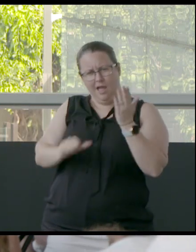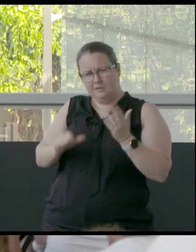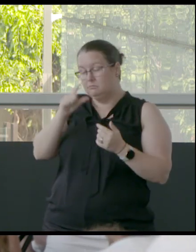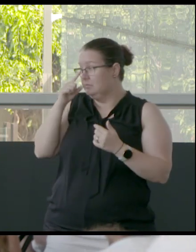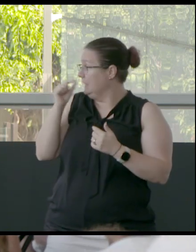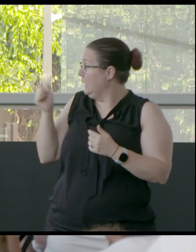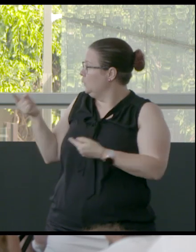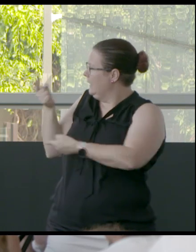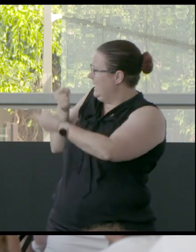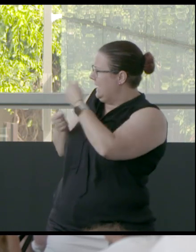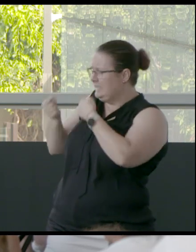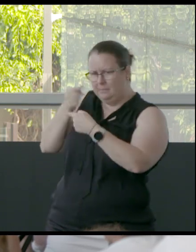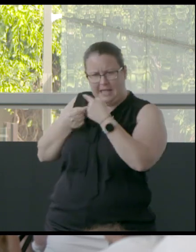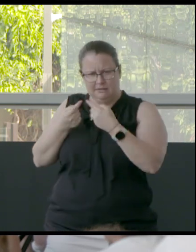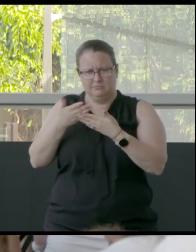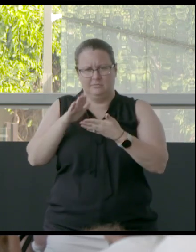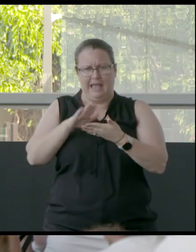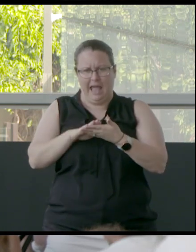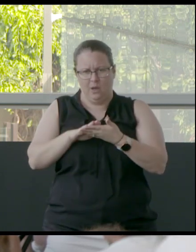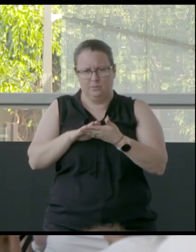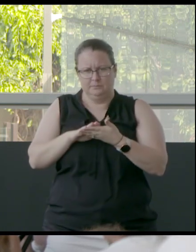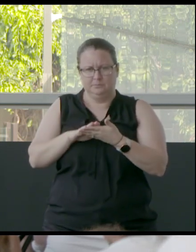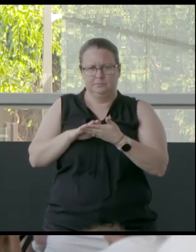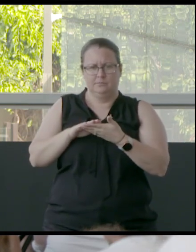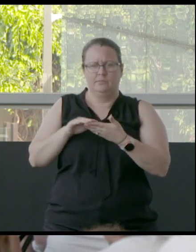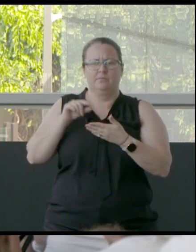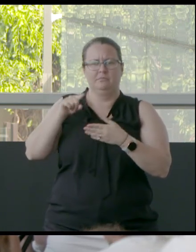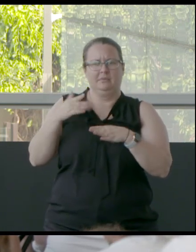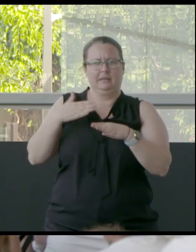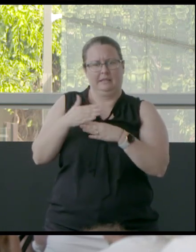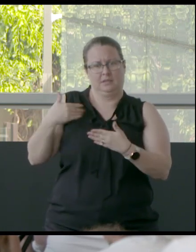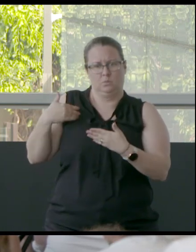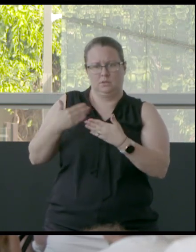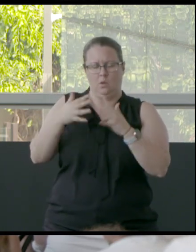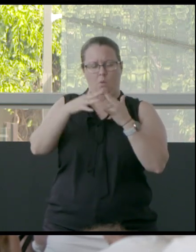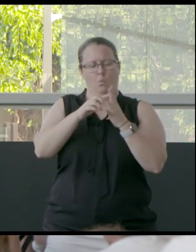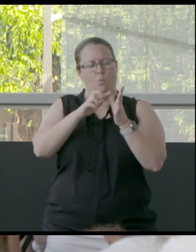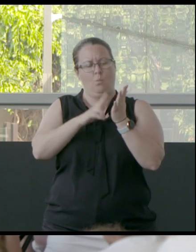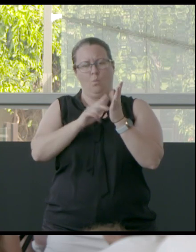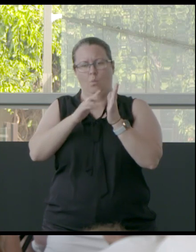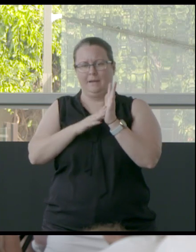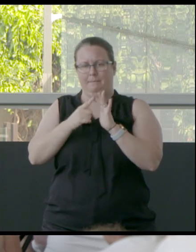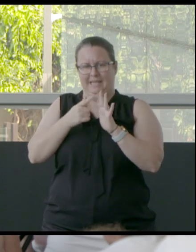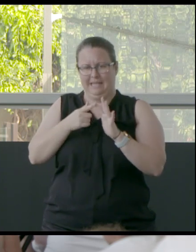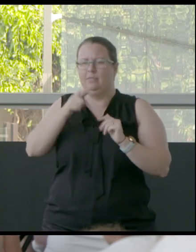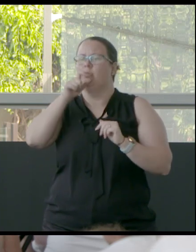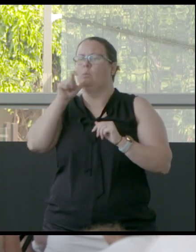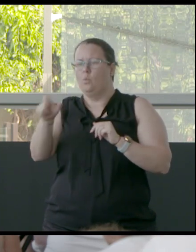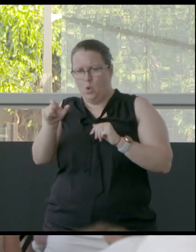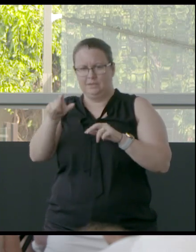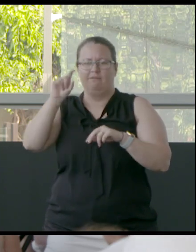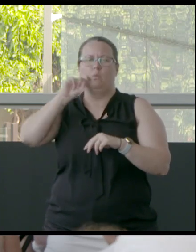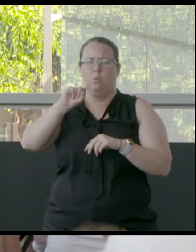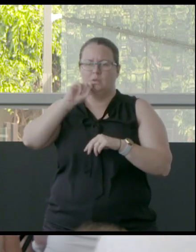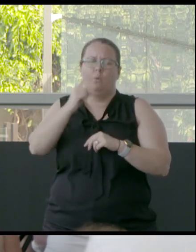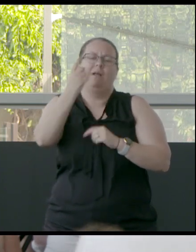explain how, perhaps, in the work, Wanami? Yeah. Wanami is the word for water. So, that's a one-year word